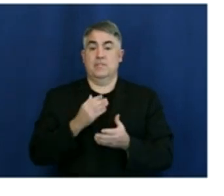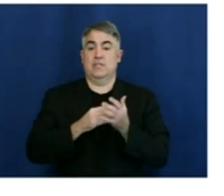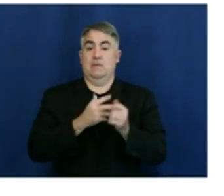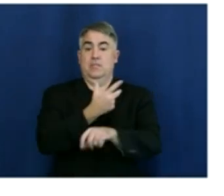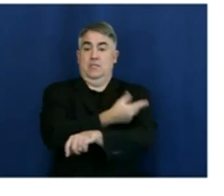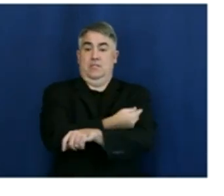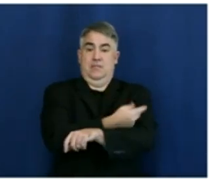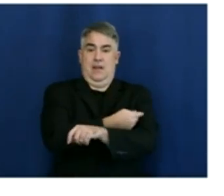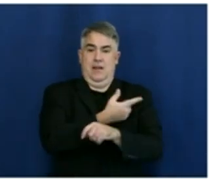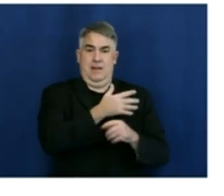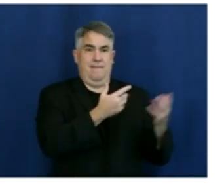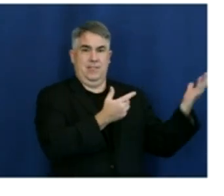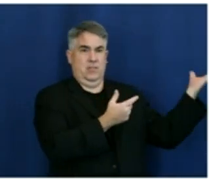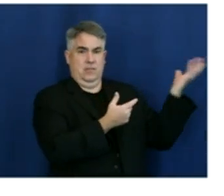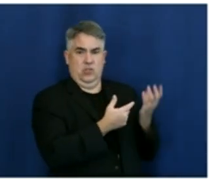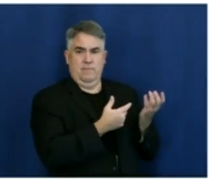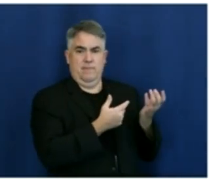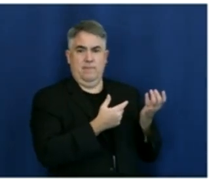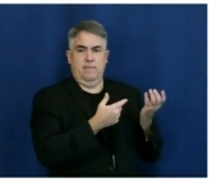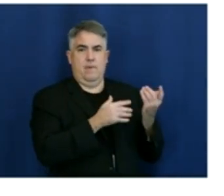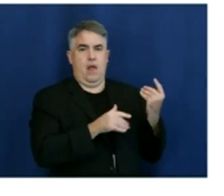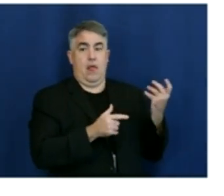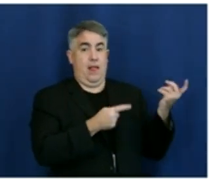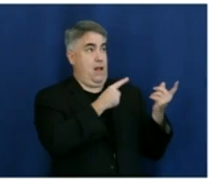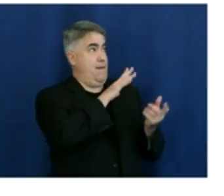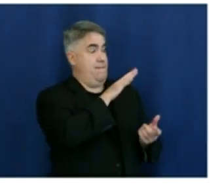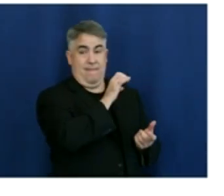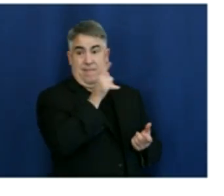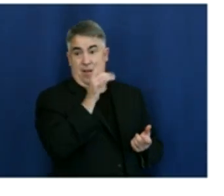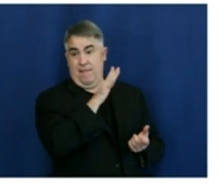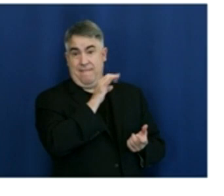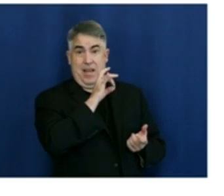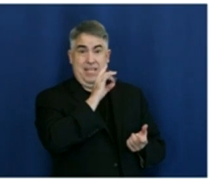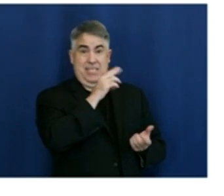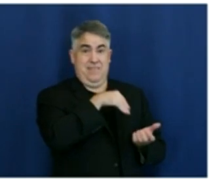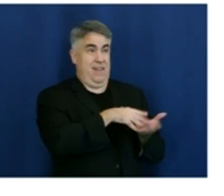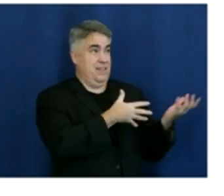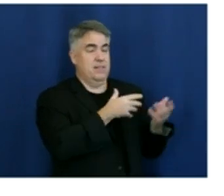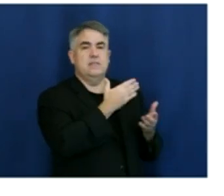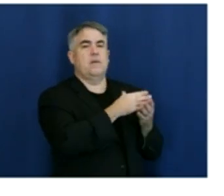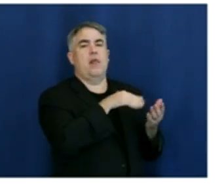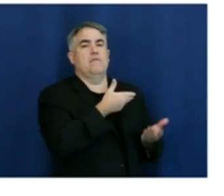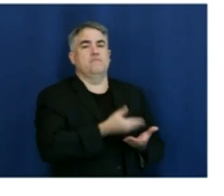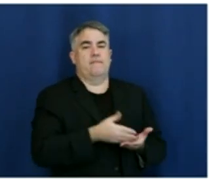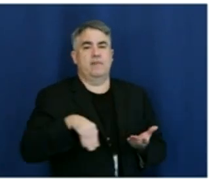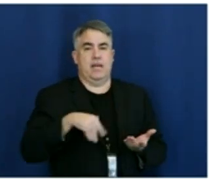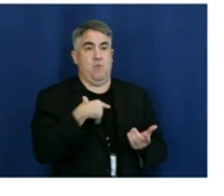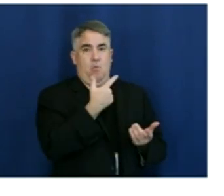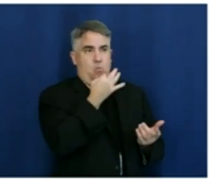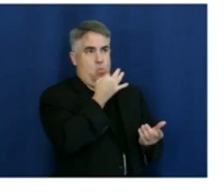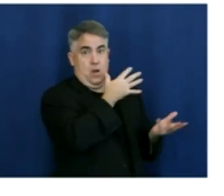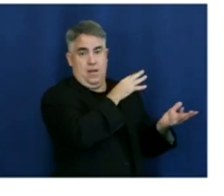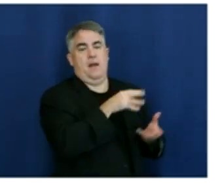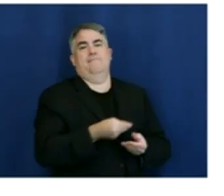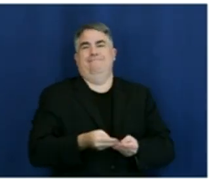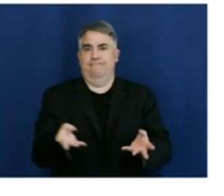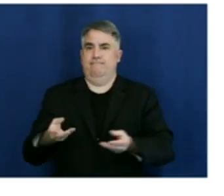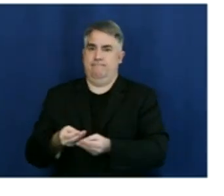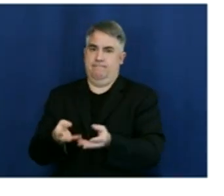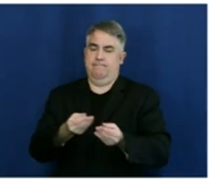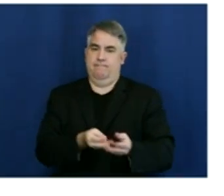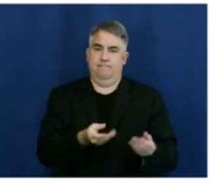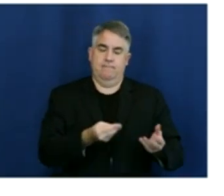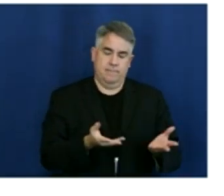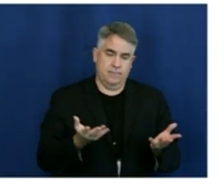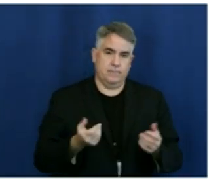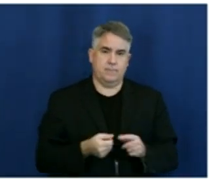received or things that are being held back for scheduled appointments that are coming in the coming days. But we expect that total dosages